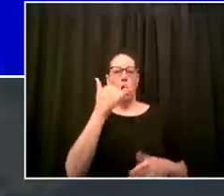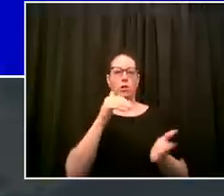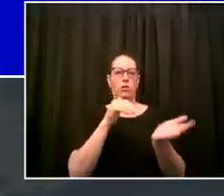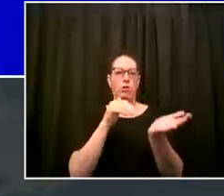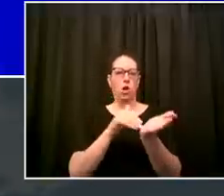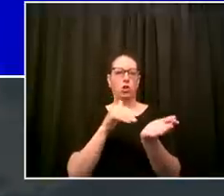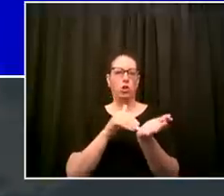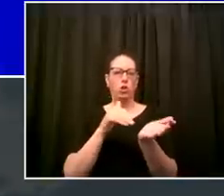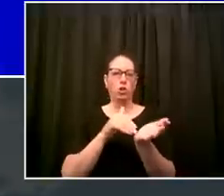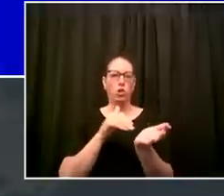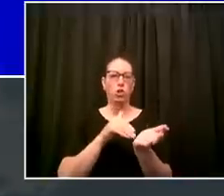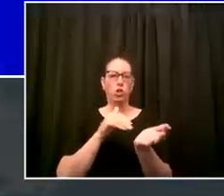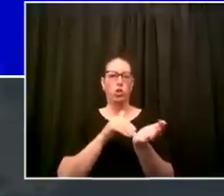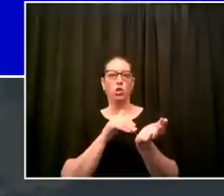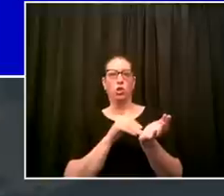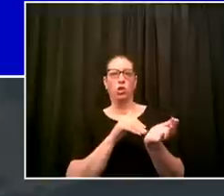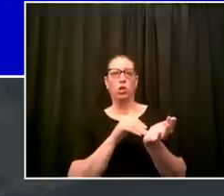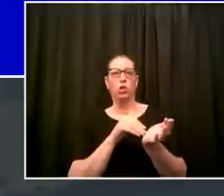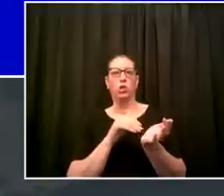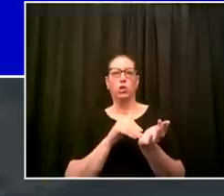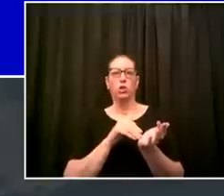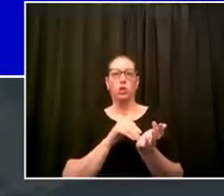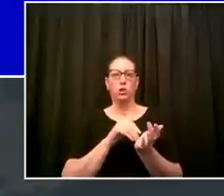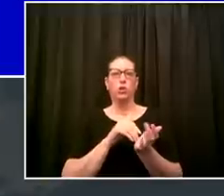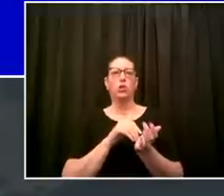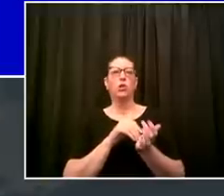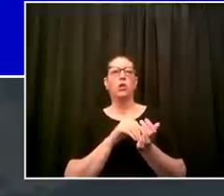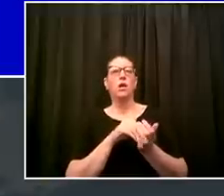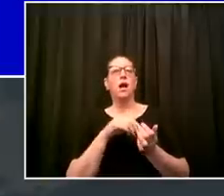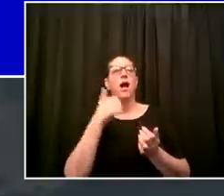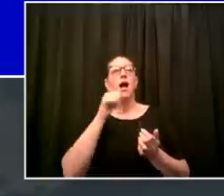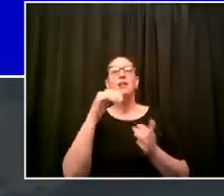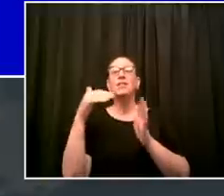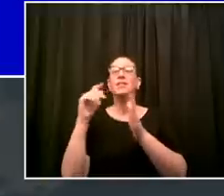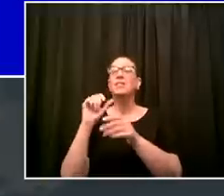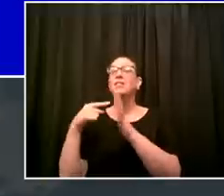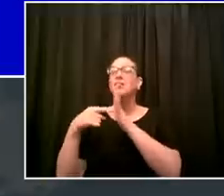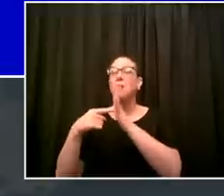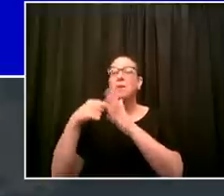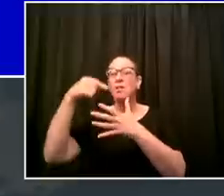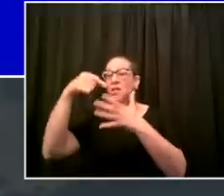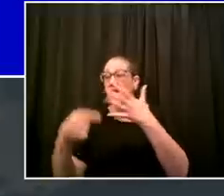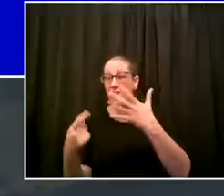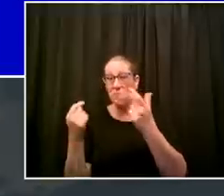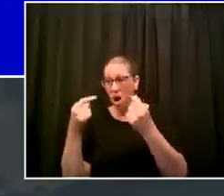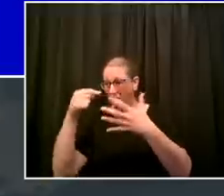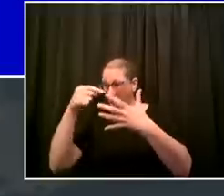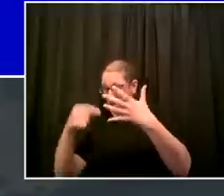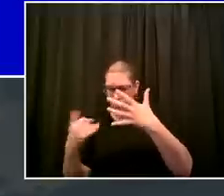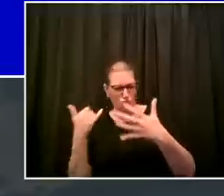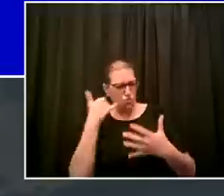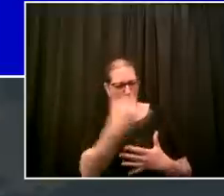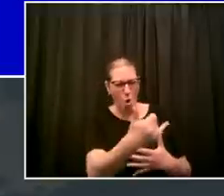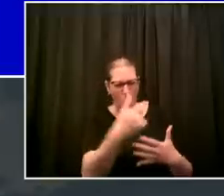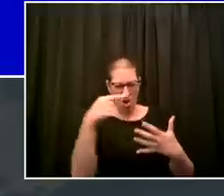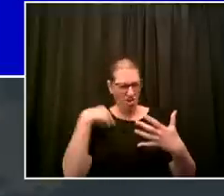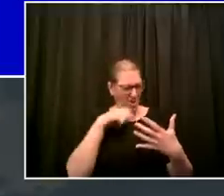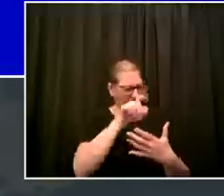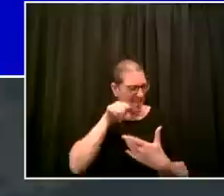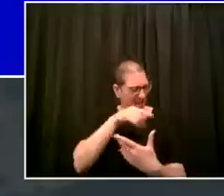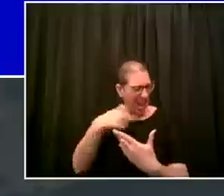now right now the number of children affected the previous definition we used was